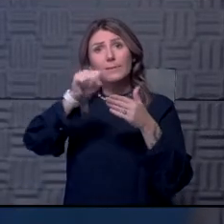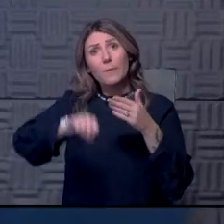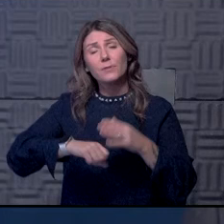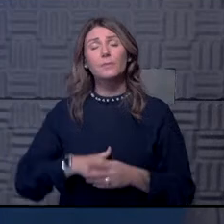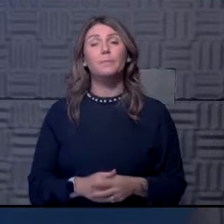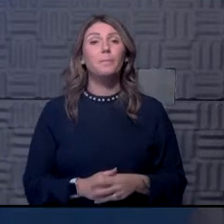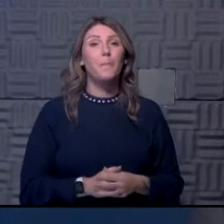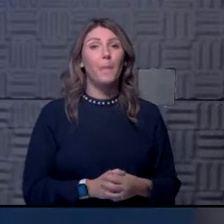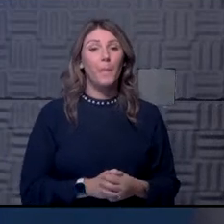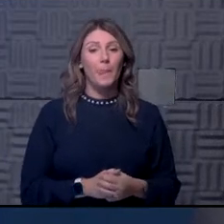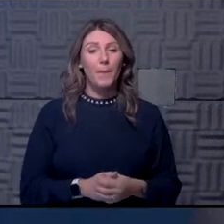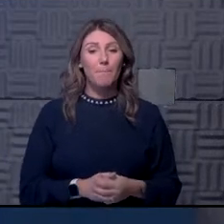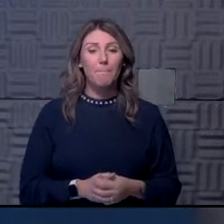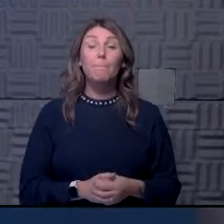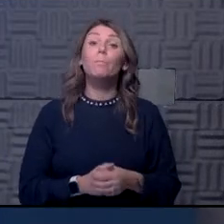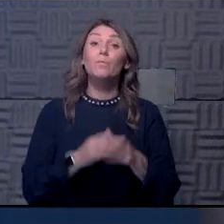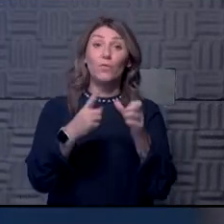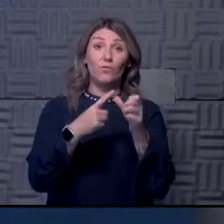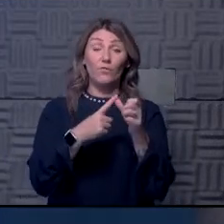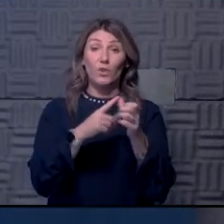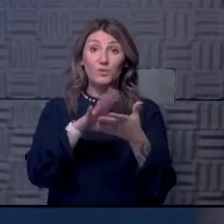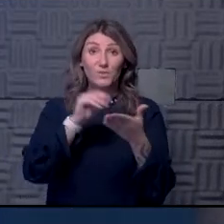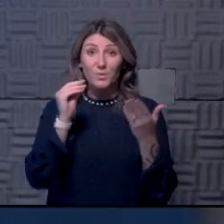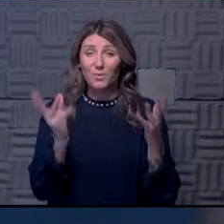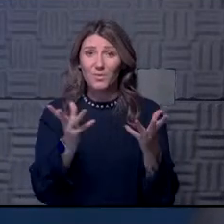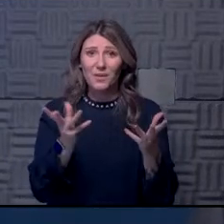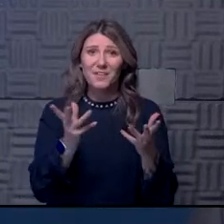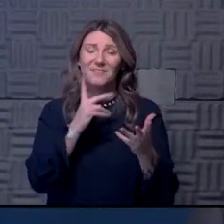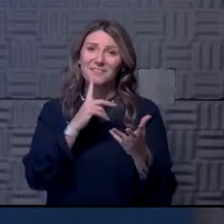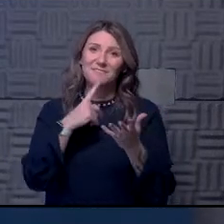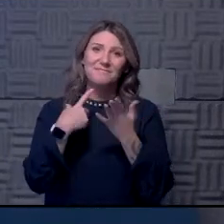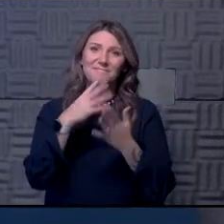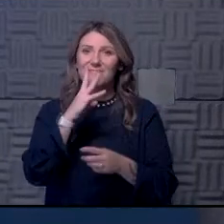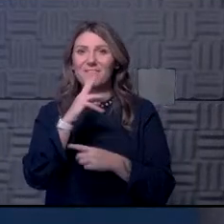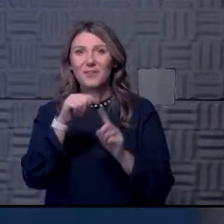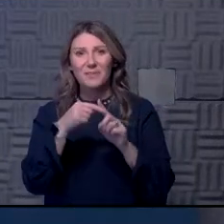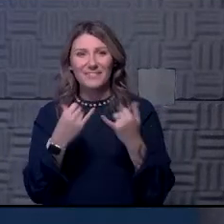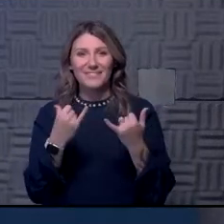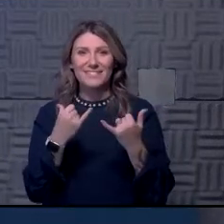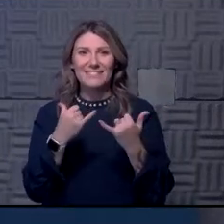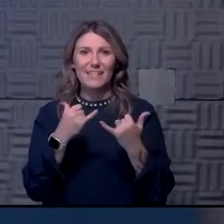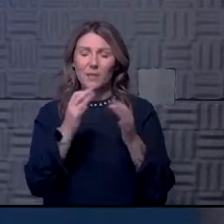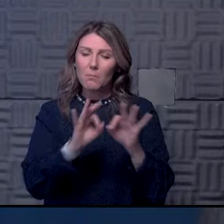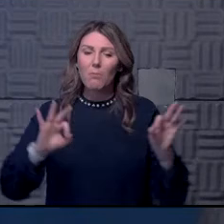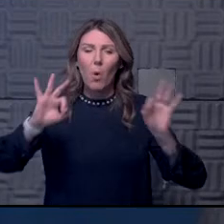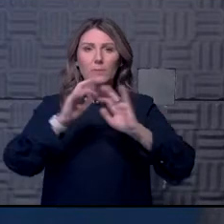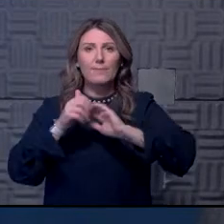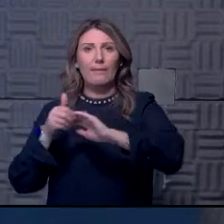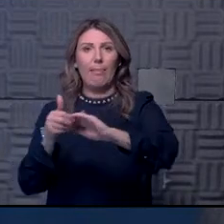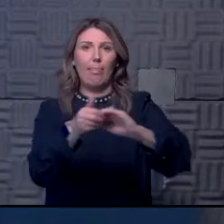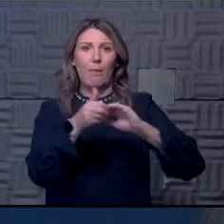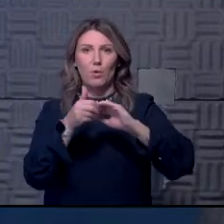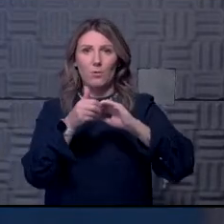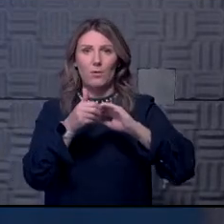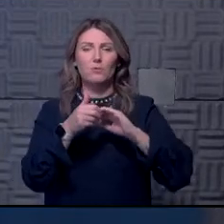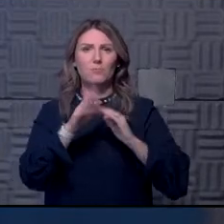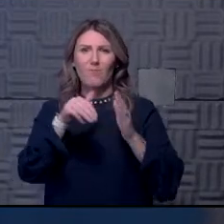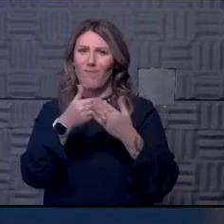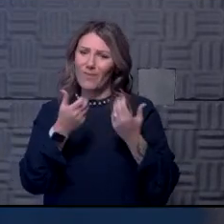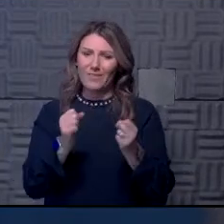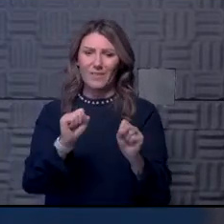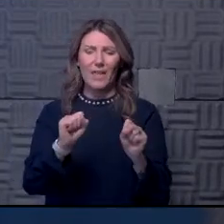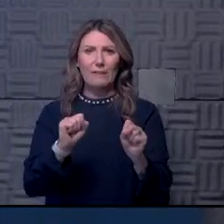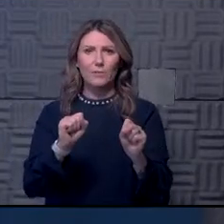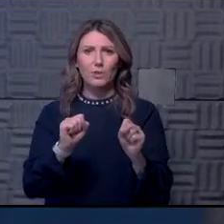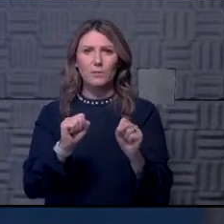Well, I think the first thing we've learned is what we've all talked about here today, and that's the importance of collaboration in these efforts to really keep